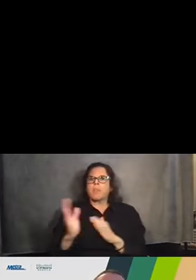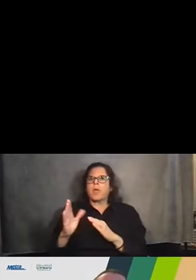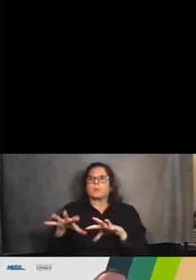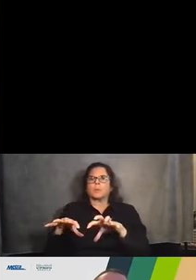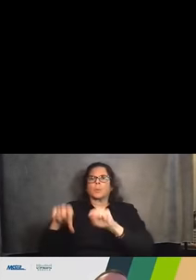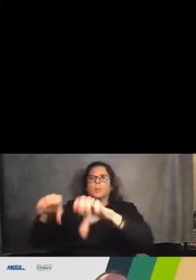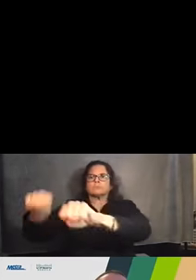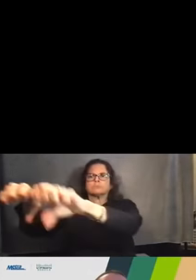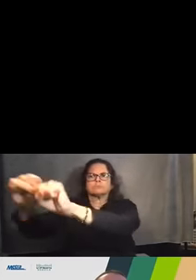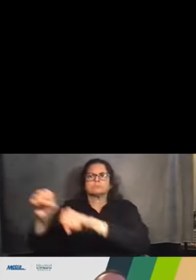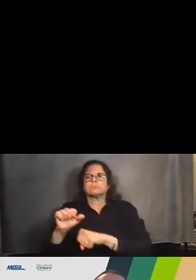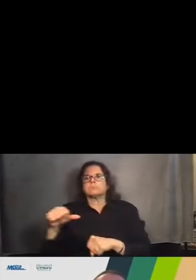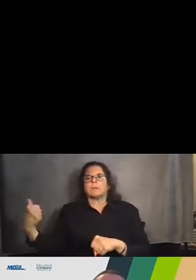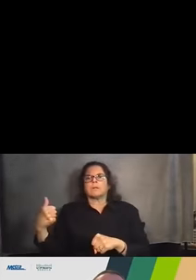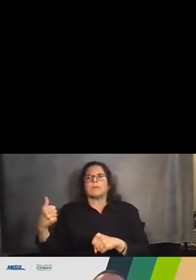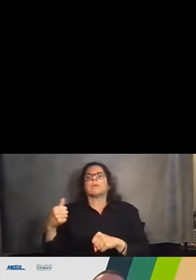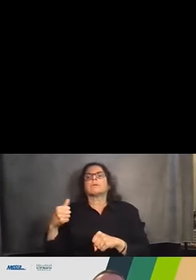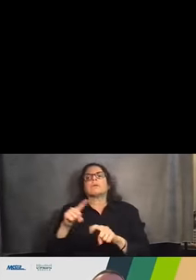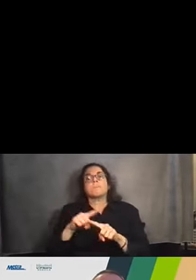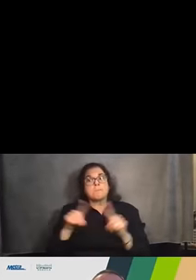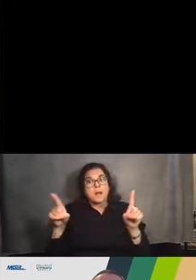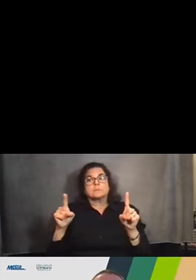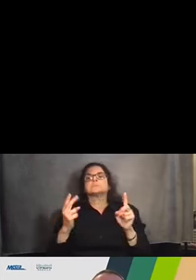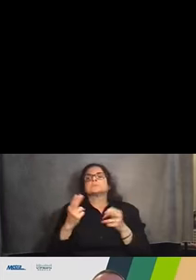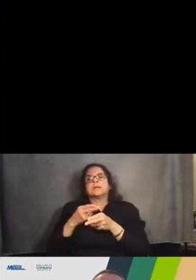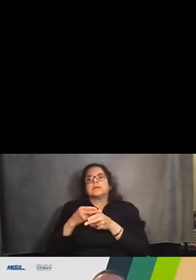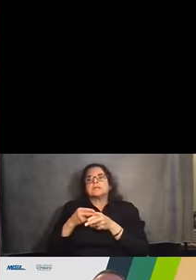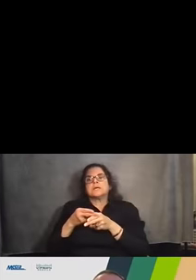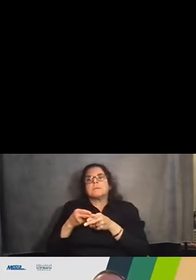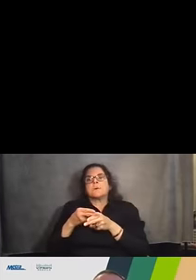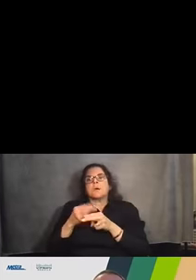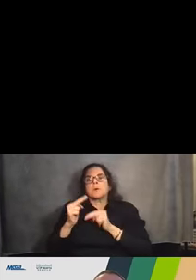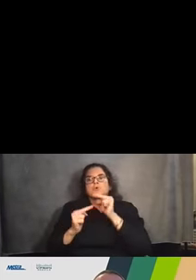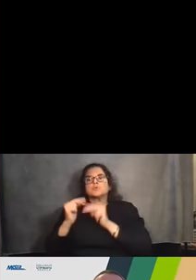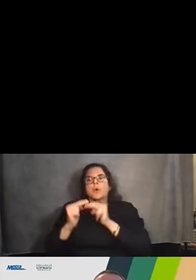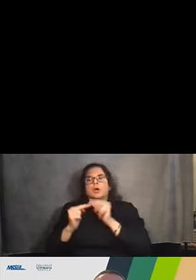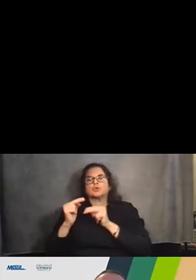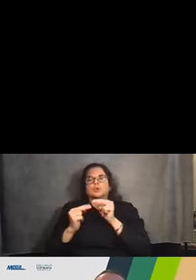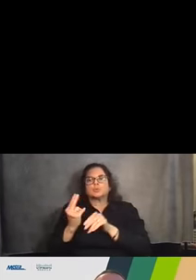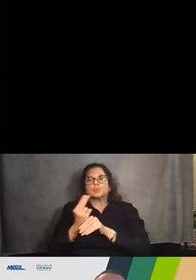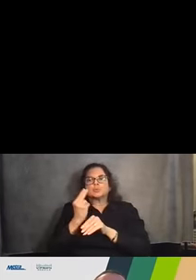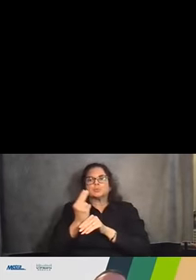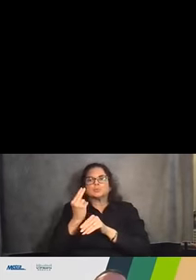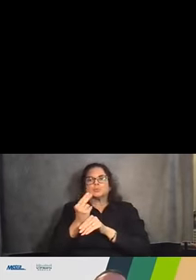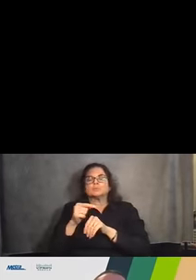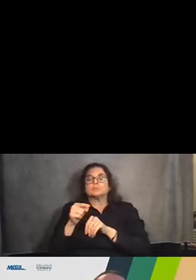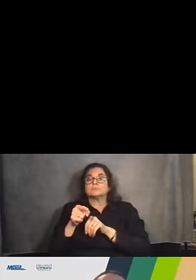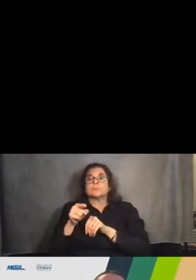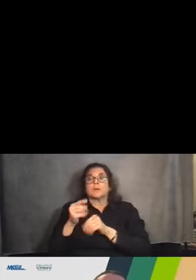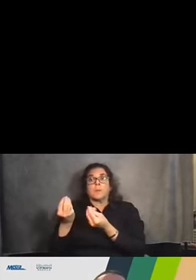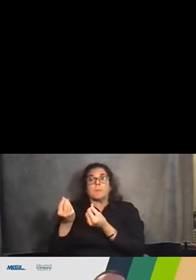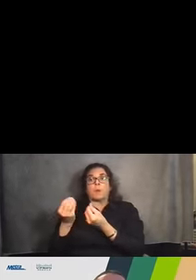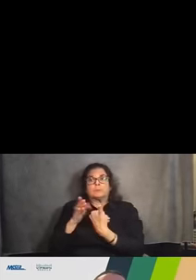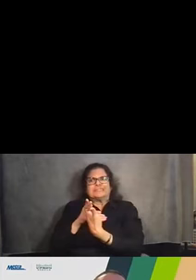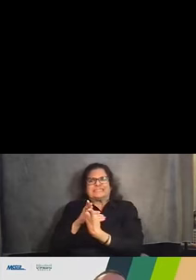However, temporary construction access will be needed, especially from properties that are directly adjacent